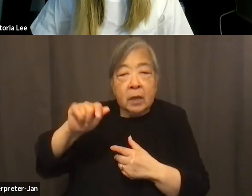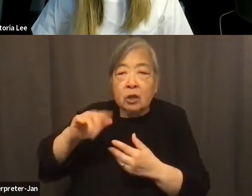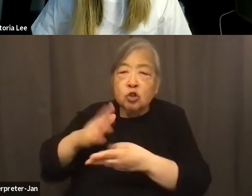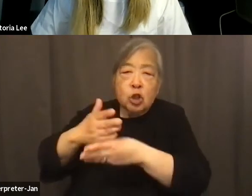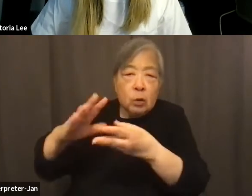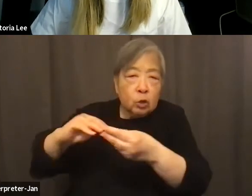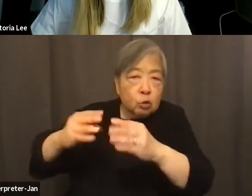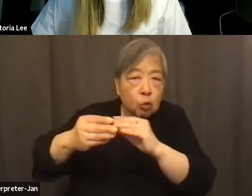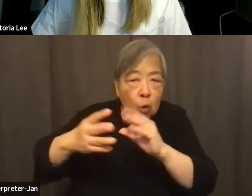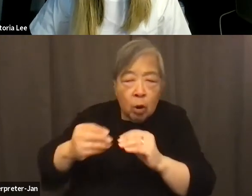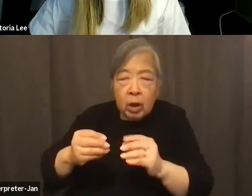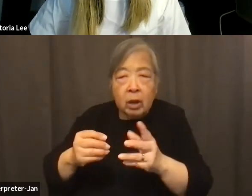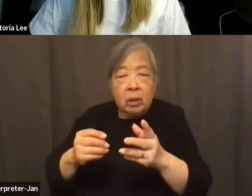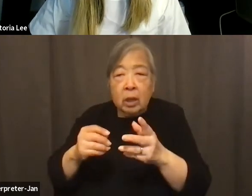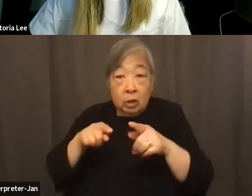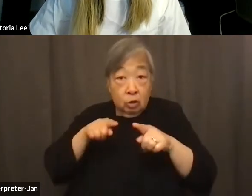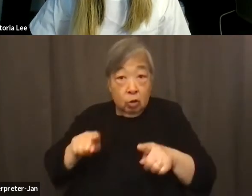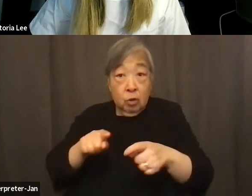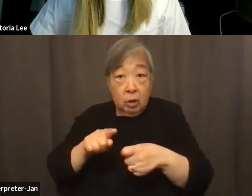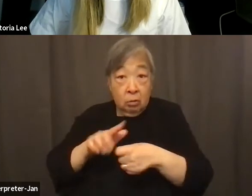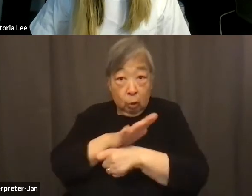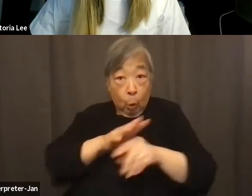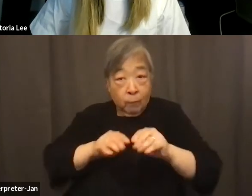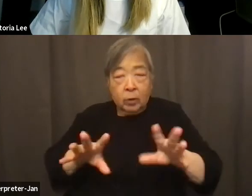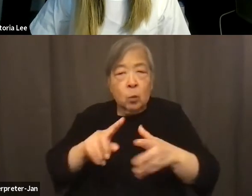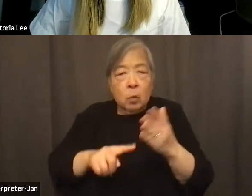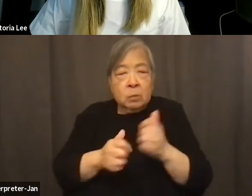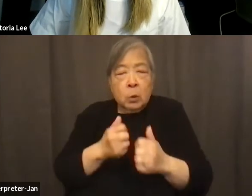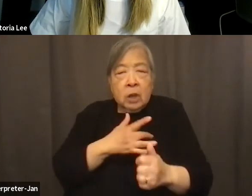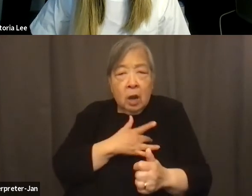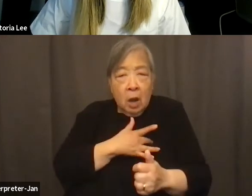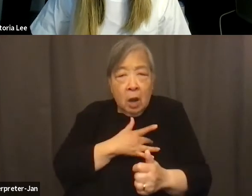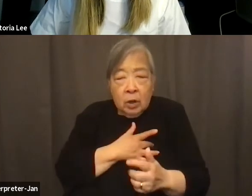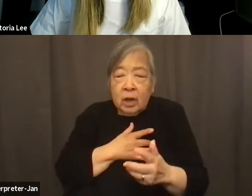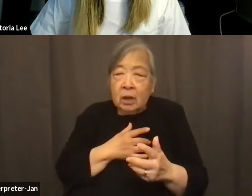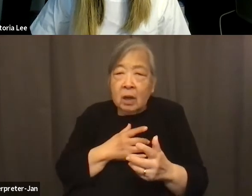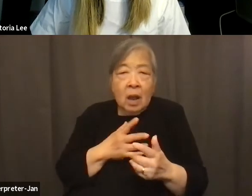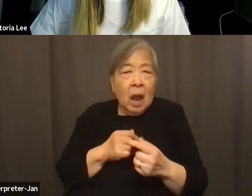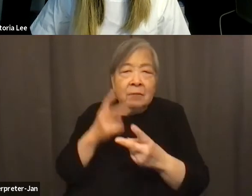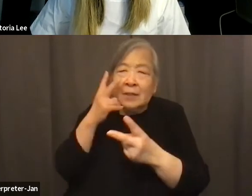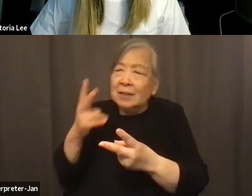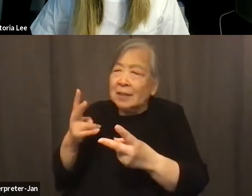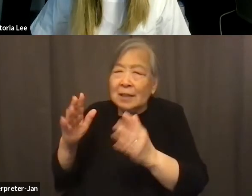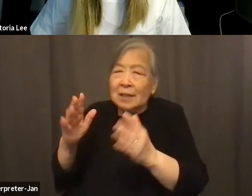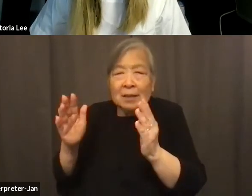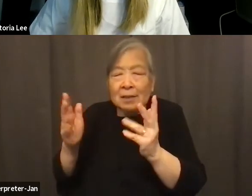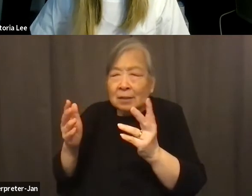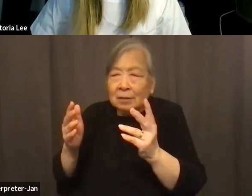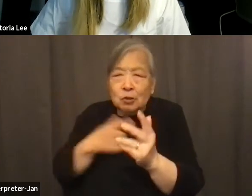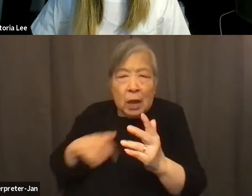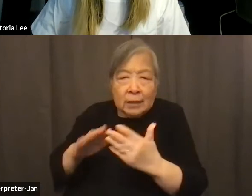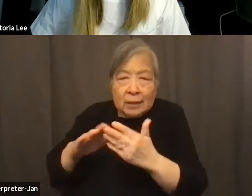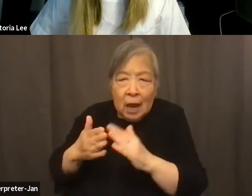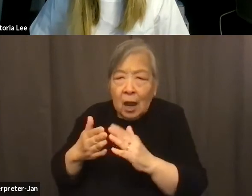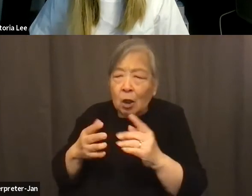what was, like, most heartbreaking during COVID, seeing a lack of humanization of Chinatown small business owners, and that they were